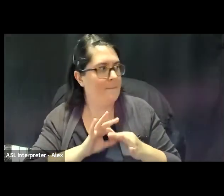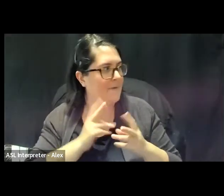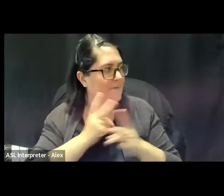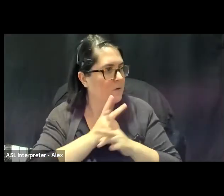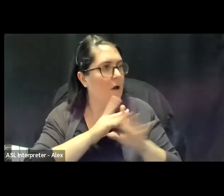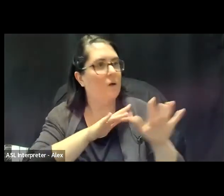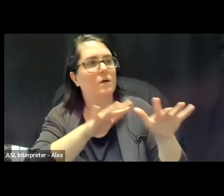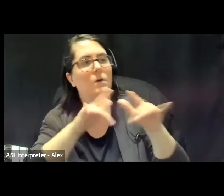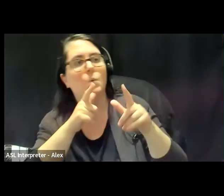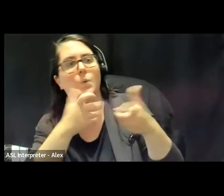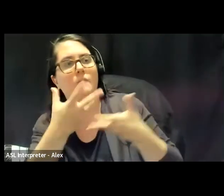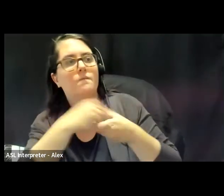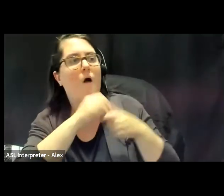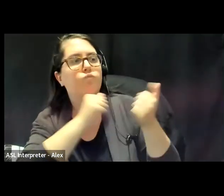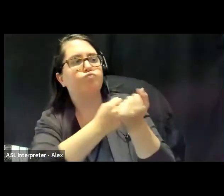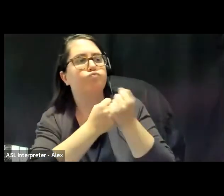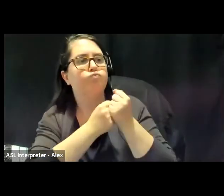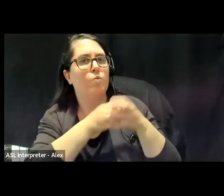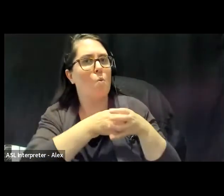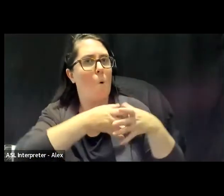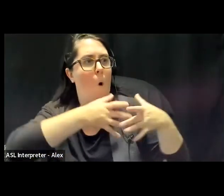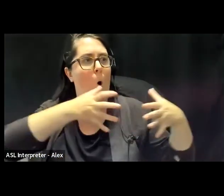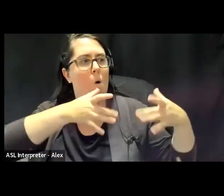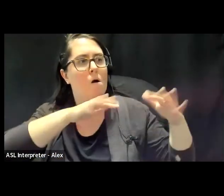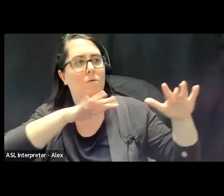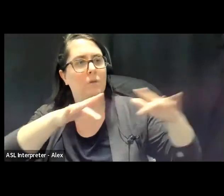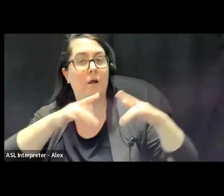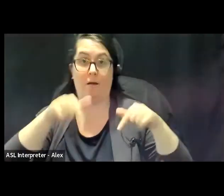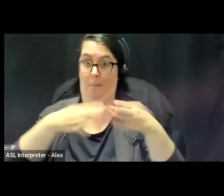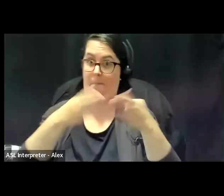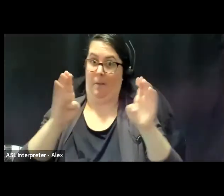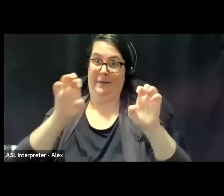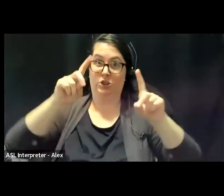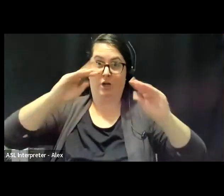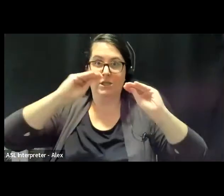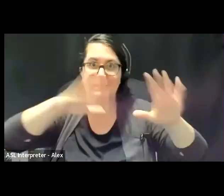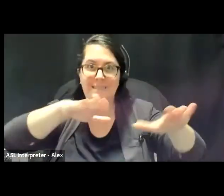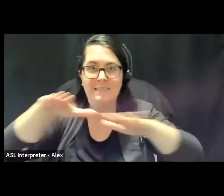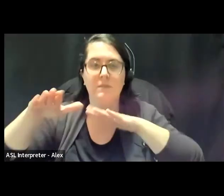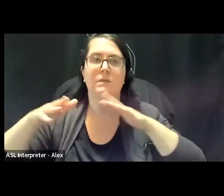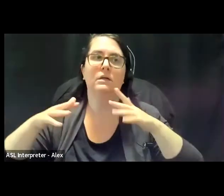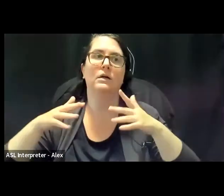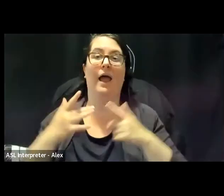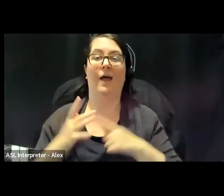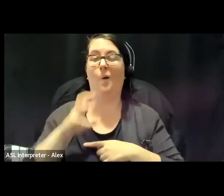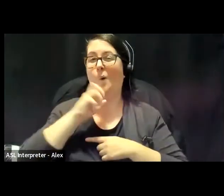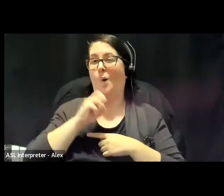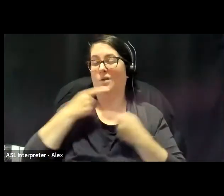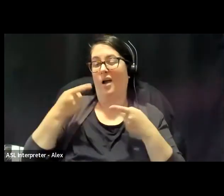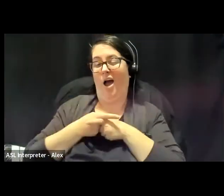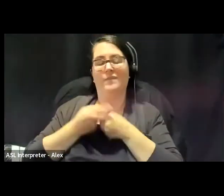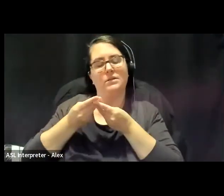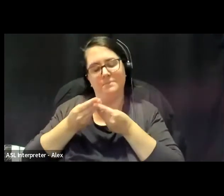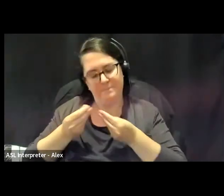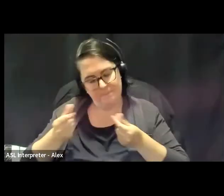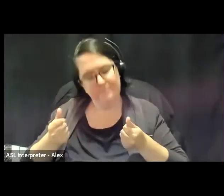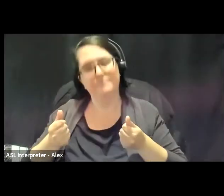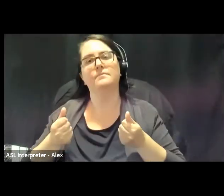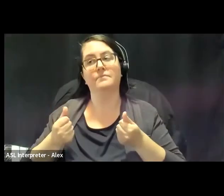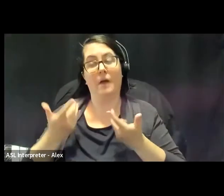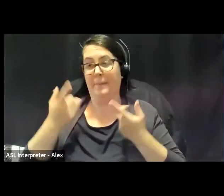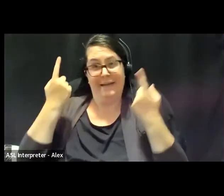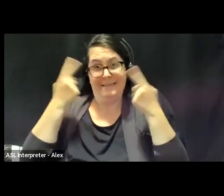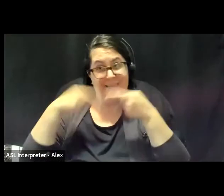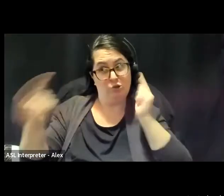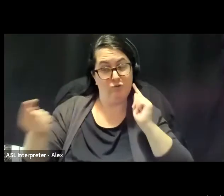across movements, to be doing political education such as this, to be trying to heal old conflicts to maybe start campaigns with people who you may not even agree with,